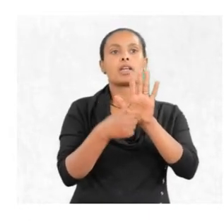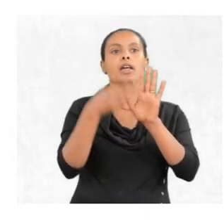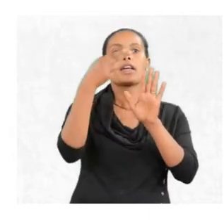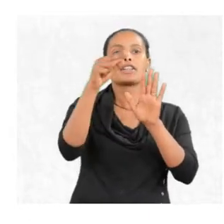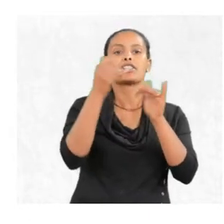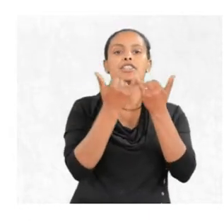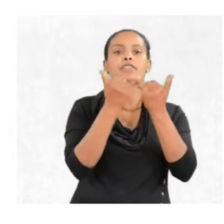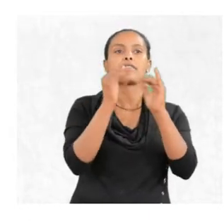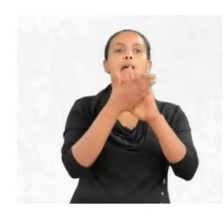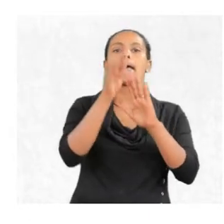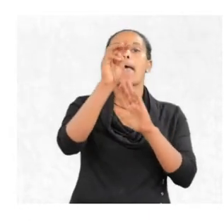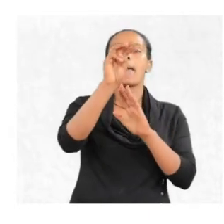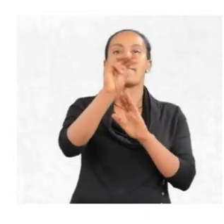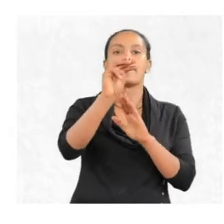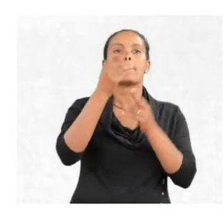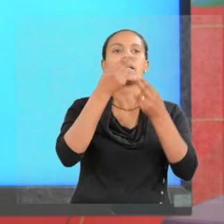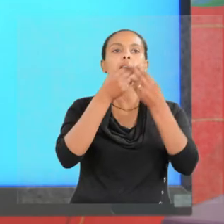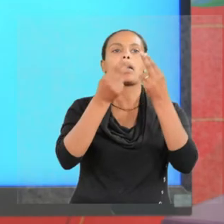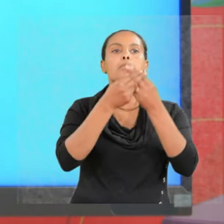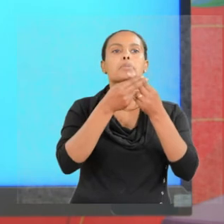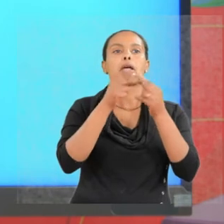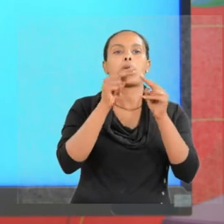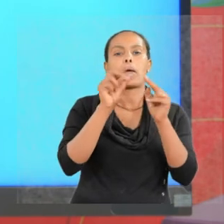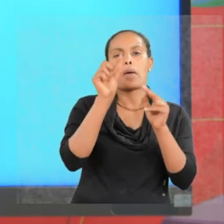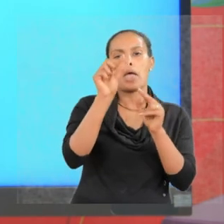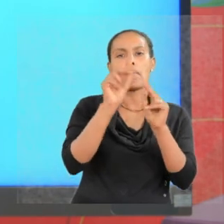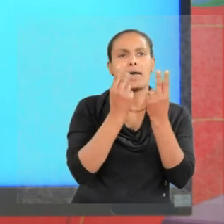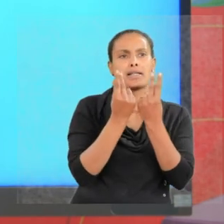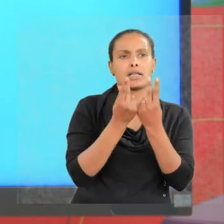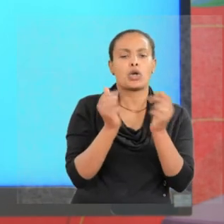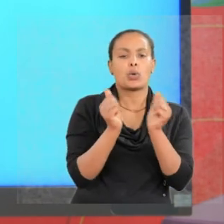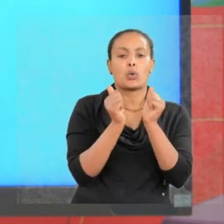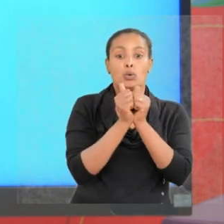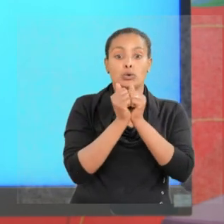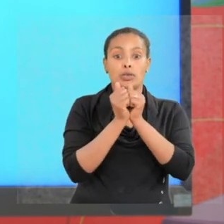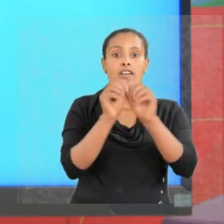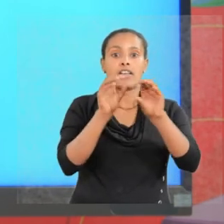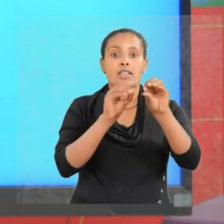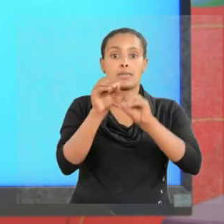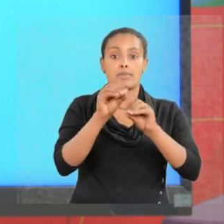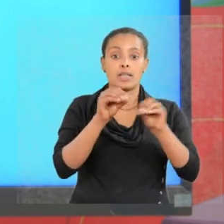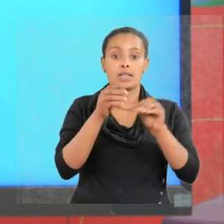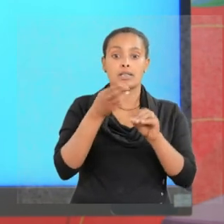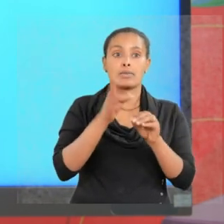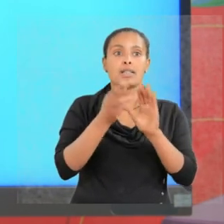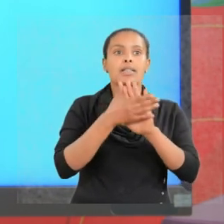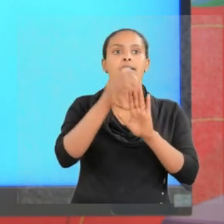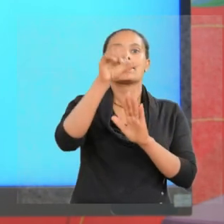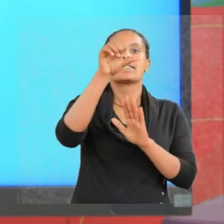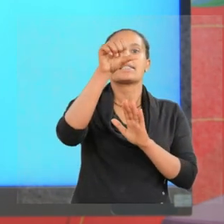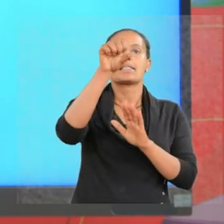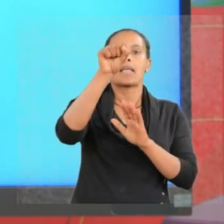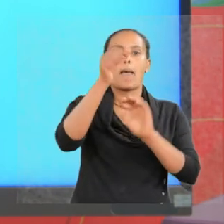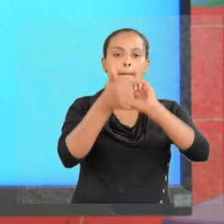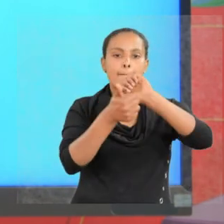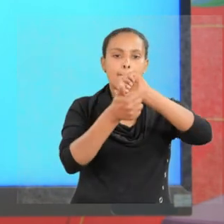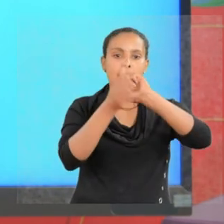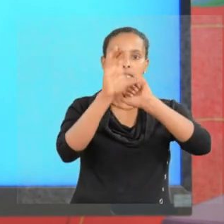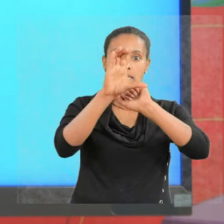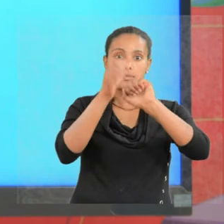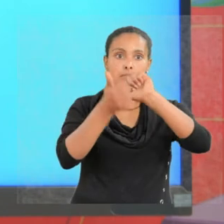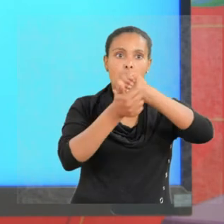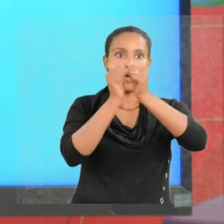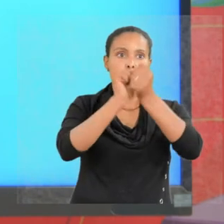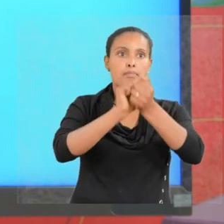M times for a particle moving with speed V. C becomes V, M times